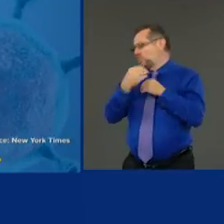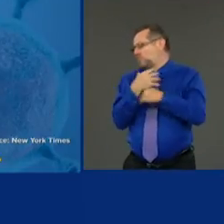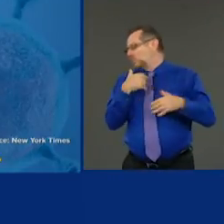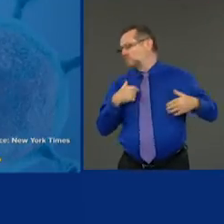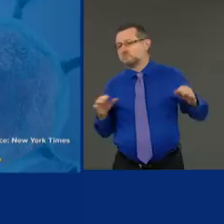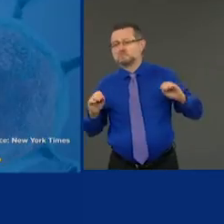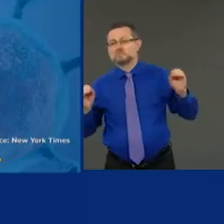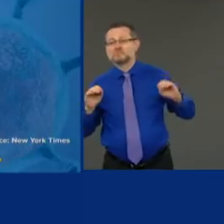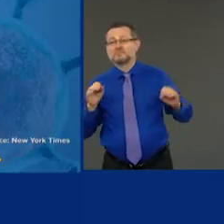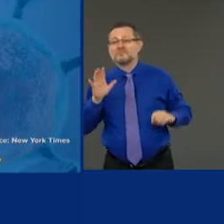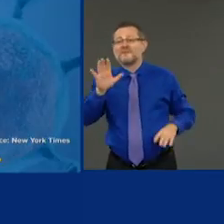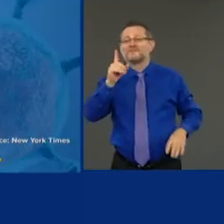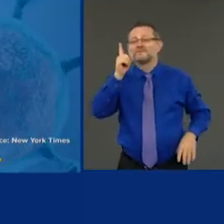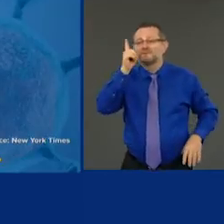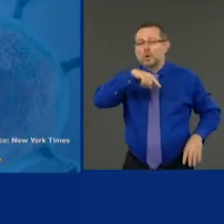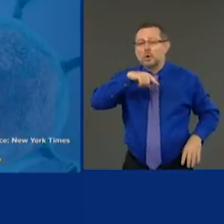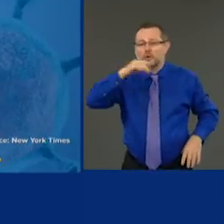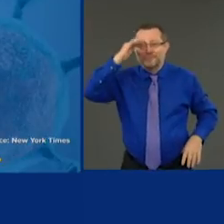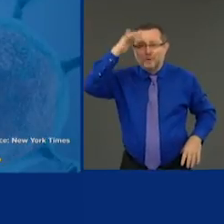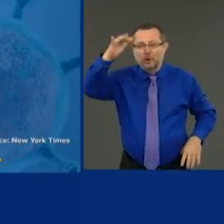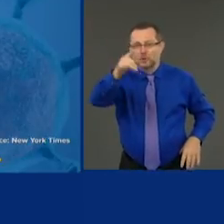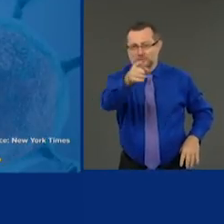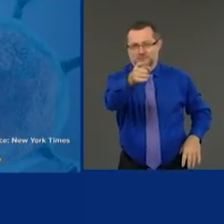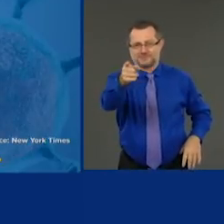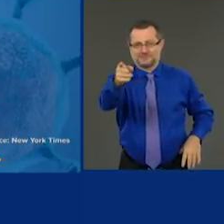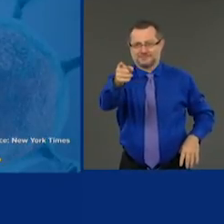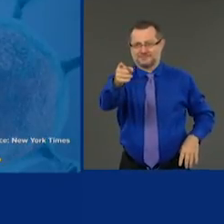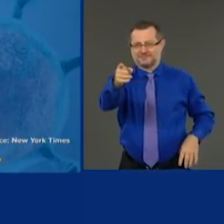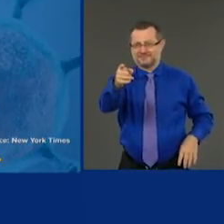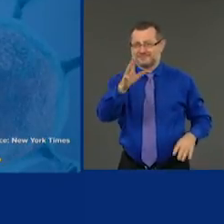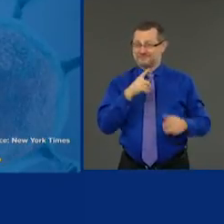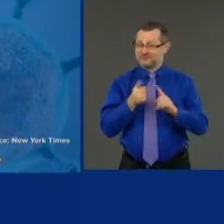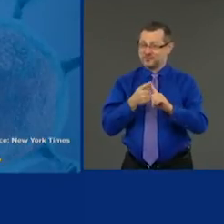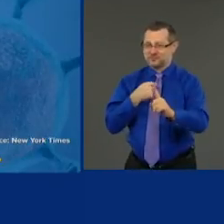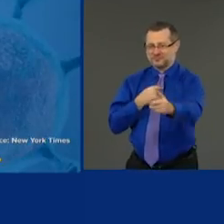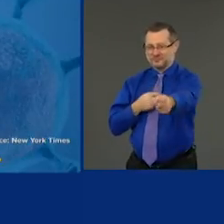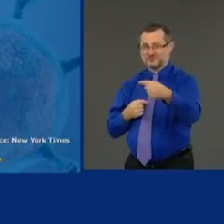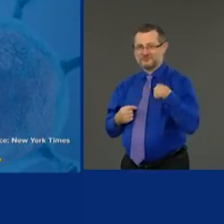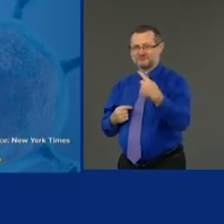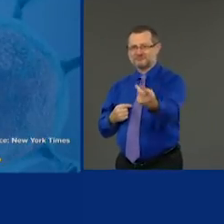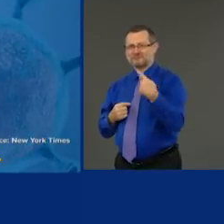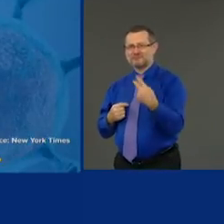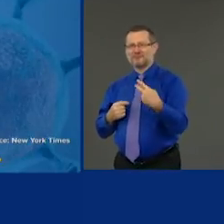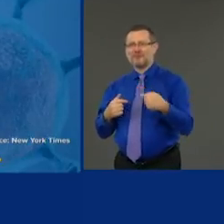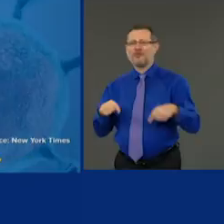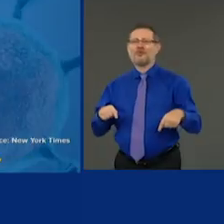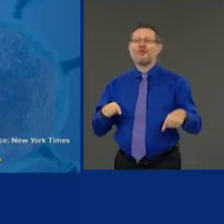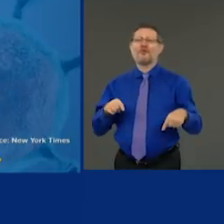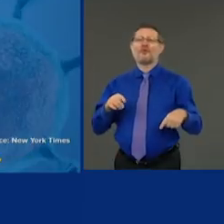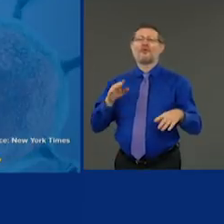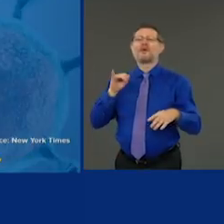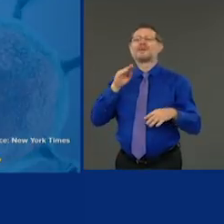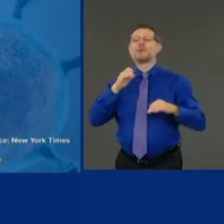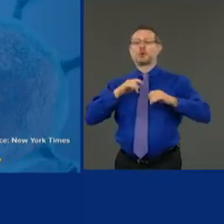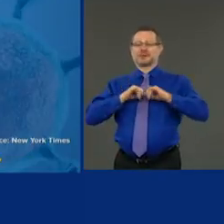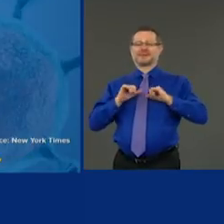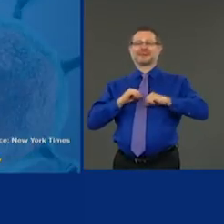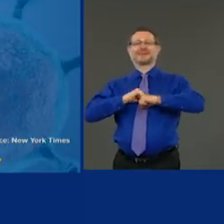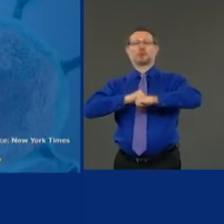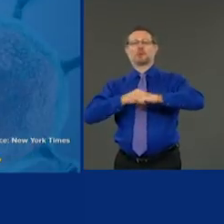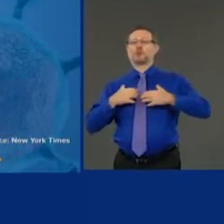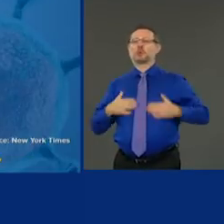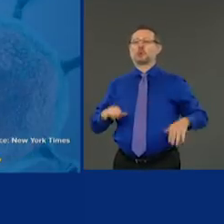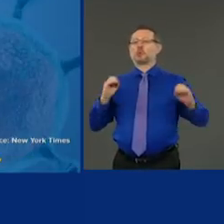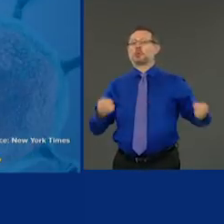We were not immune from what was happening in China and what was happening in Europe when the virus went from China